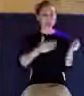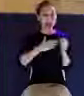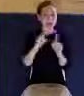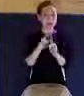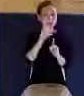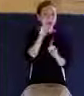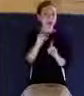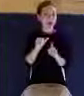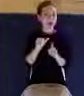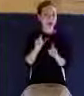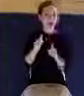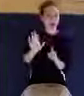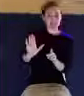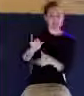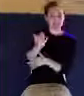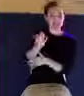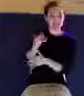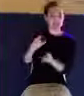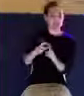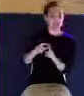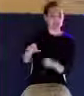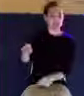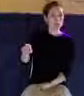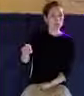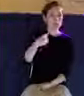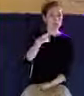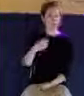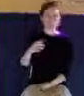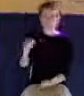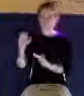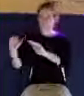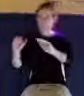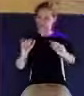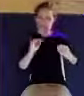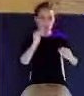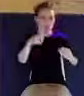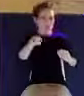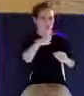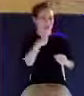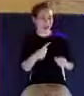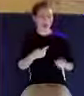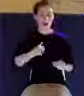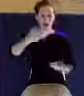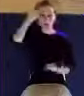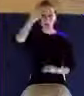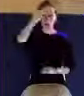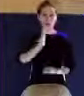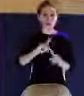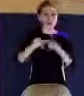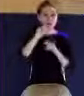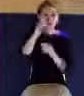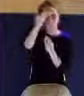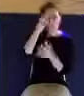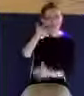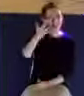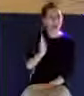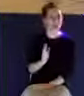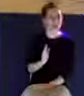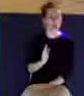John says, you tell me that you know him, and you're not keeping his commandments, you're not obeying Jesus, you're a liar.